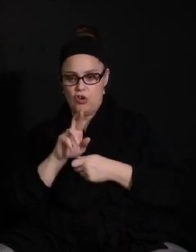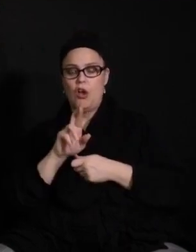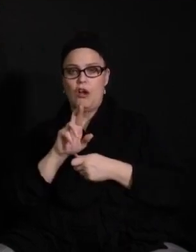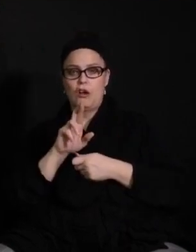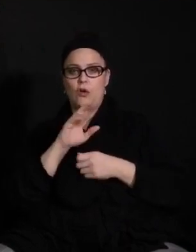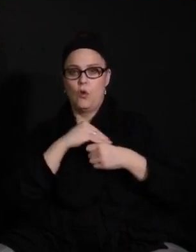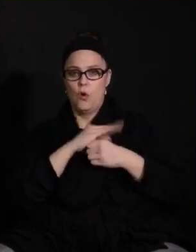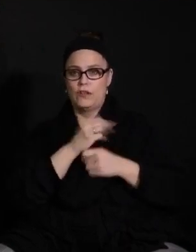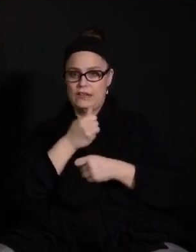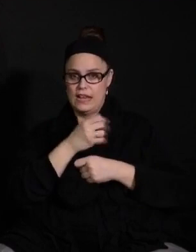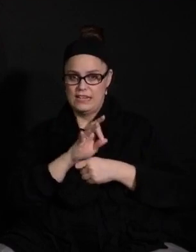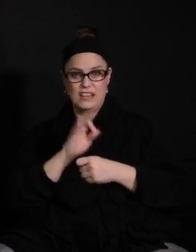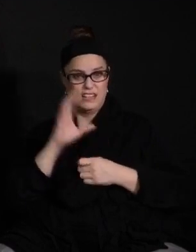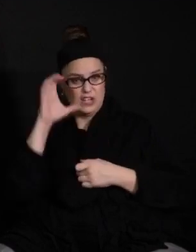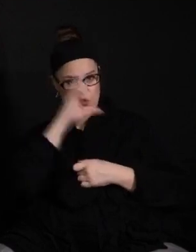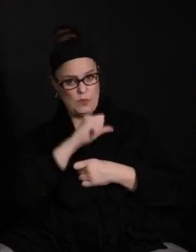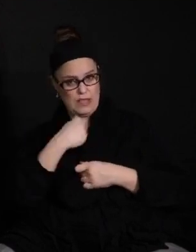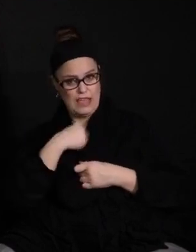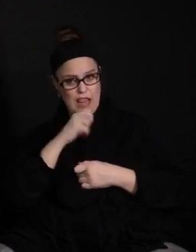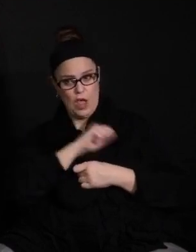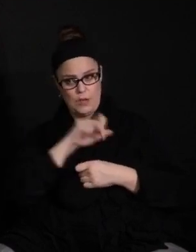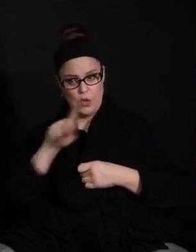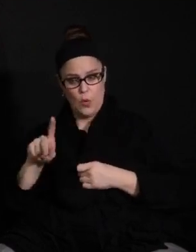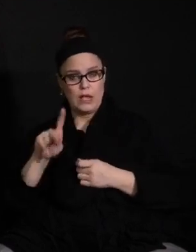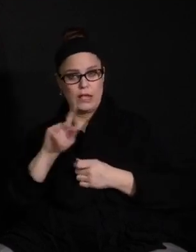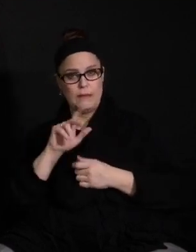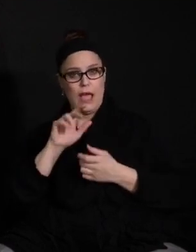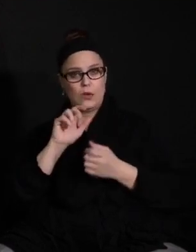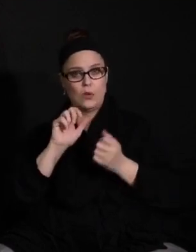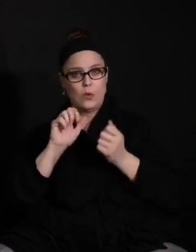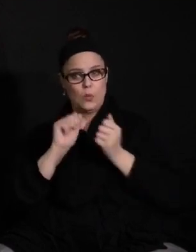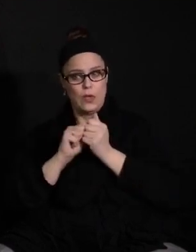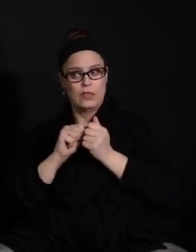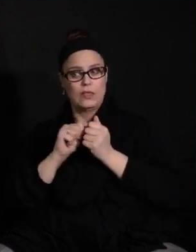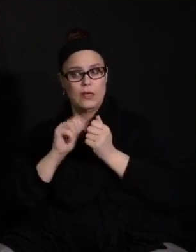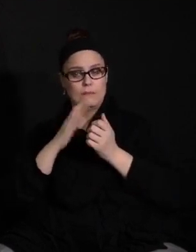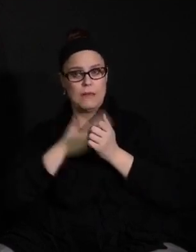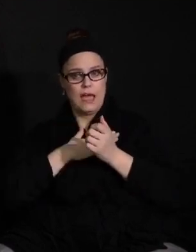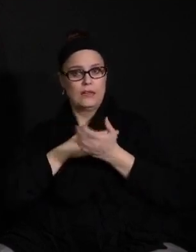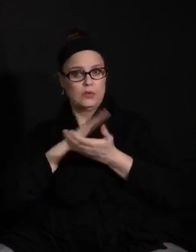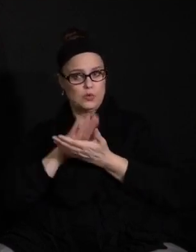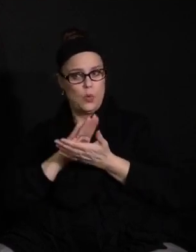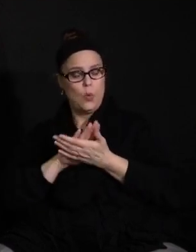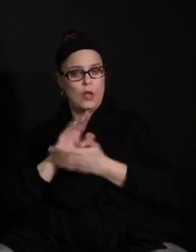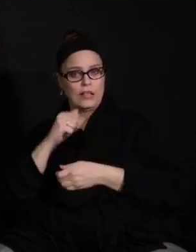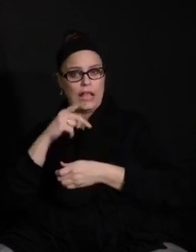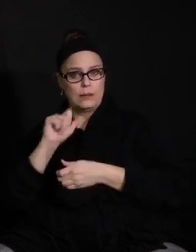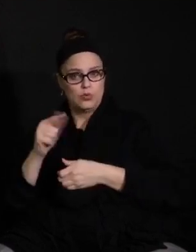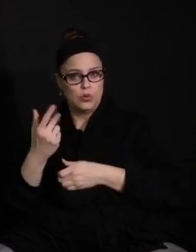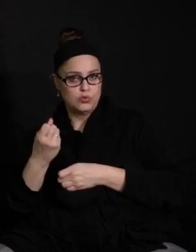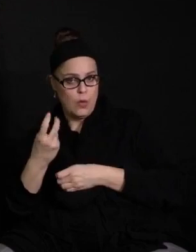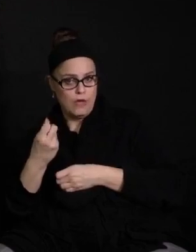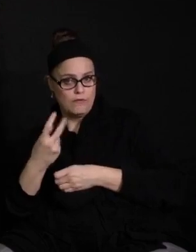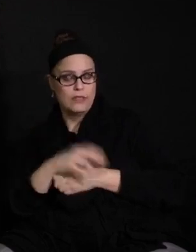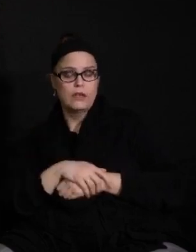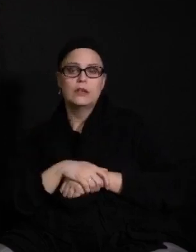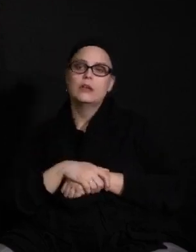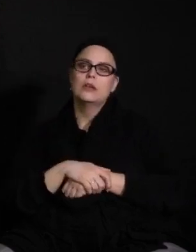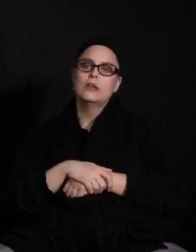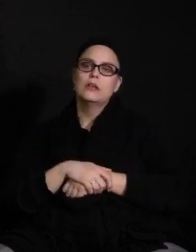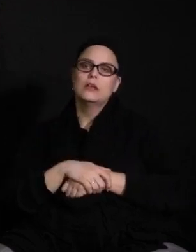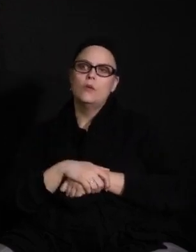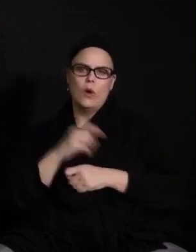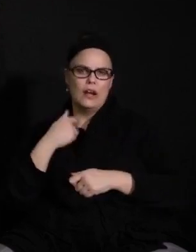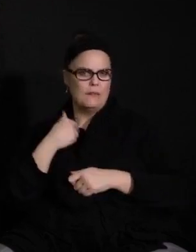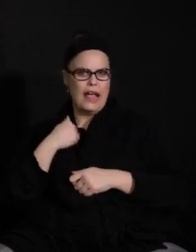I'm going back with the rest of the staff in my school on April 12th, or am I exempt from returning? I'd like to ask Mr. Vollmer to